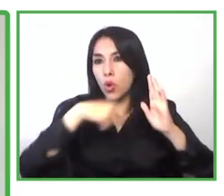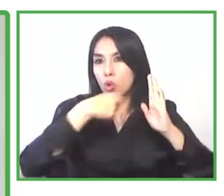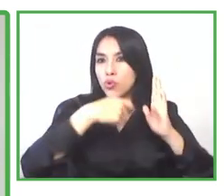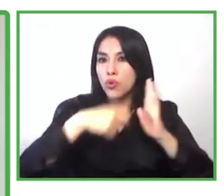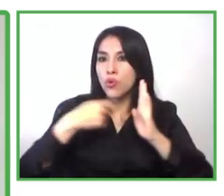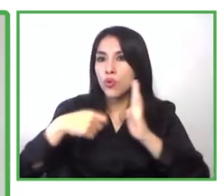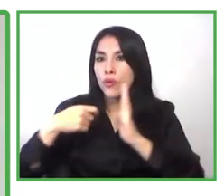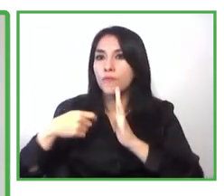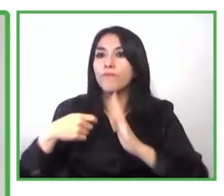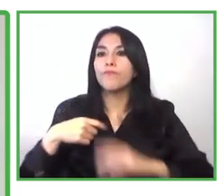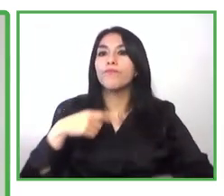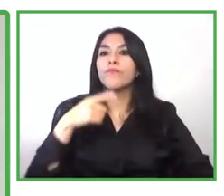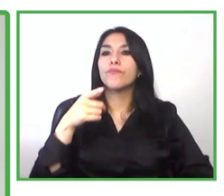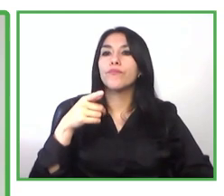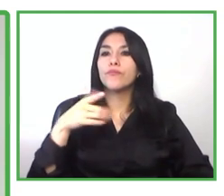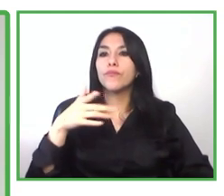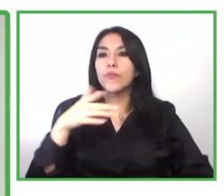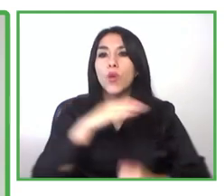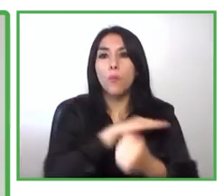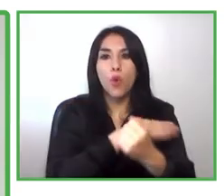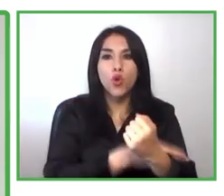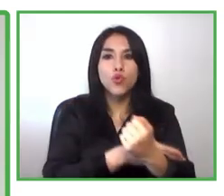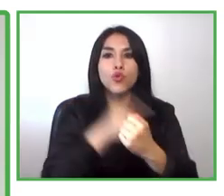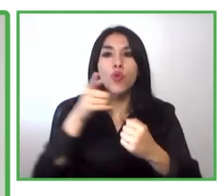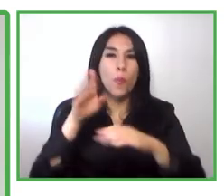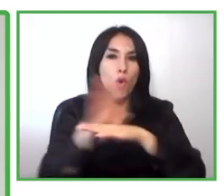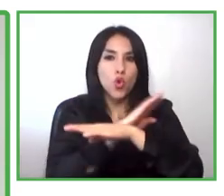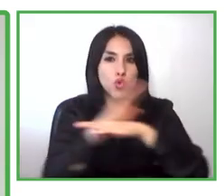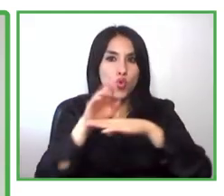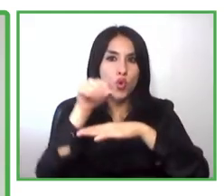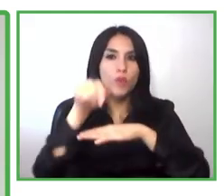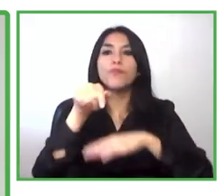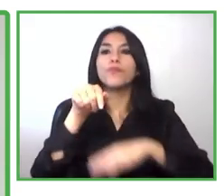support their capacities and business tools